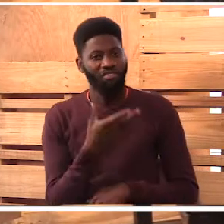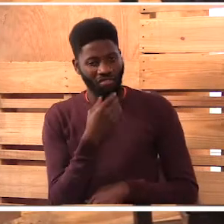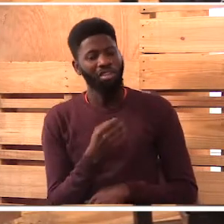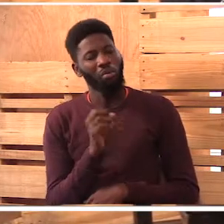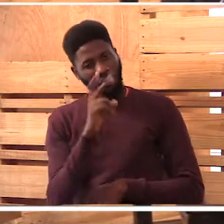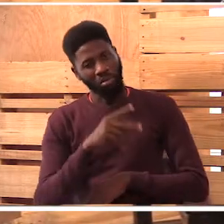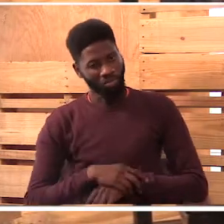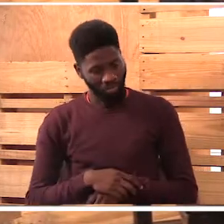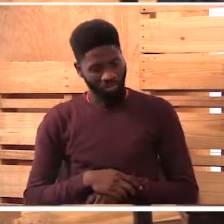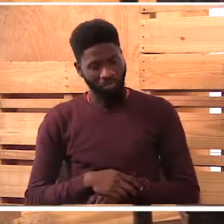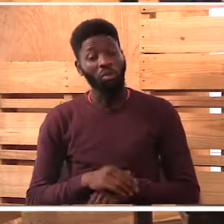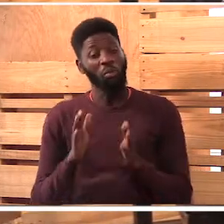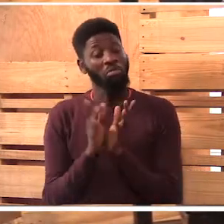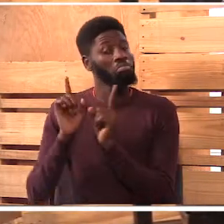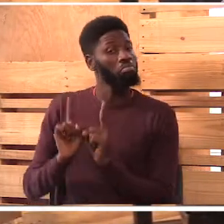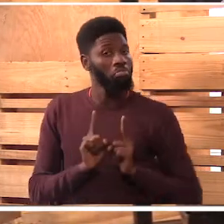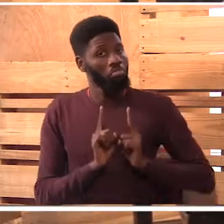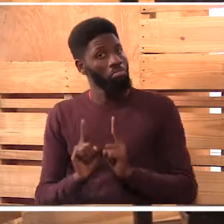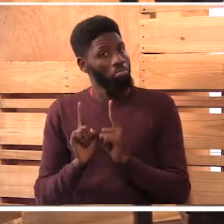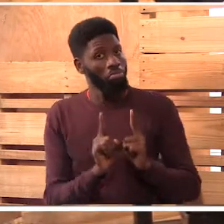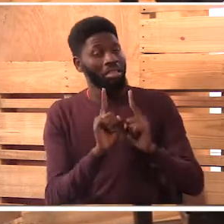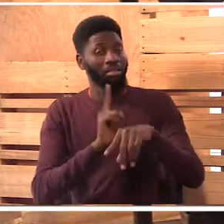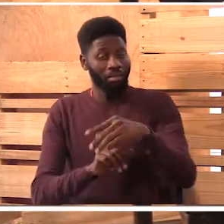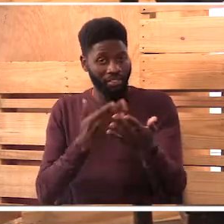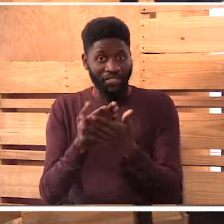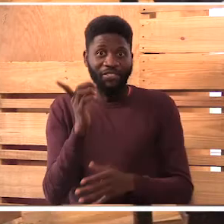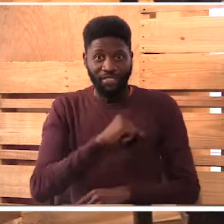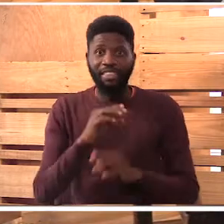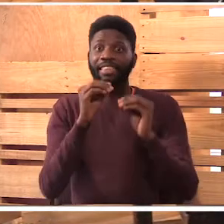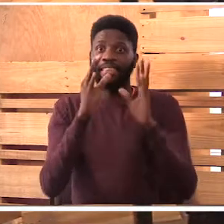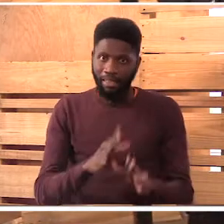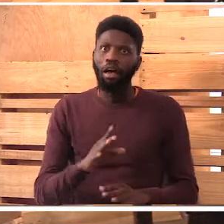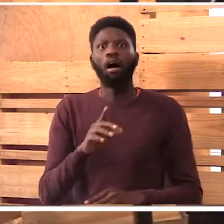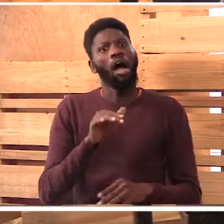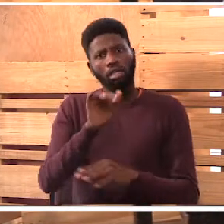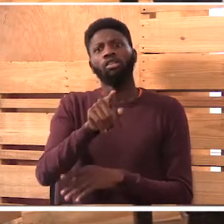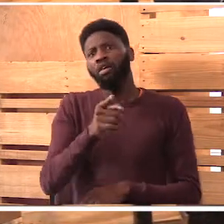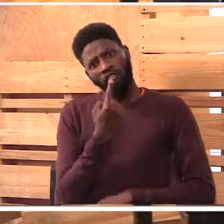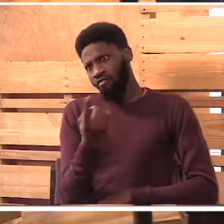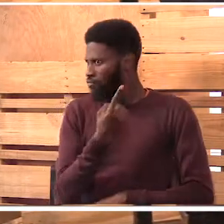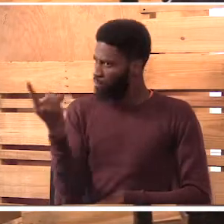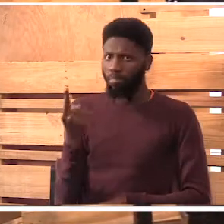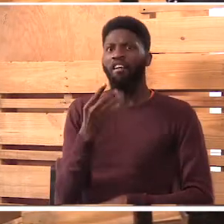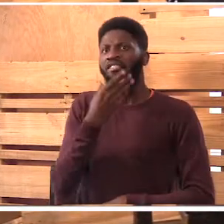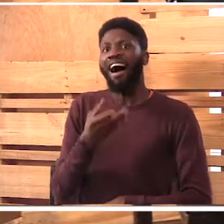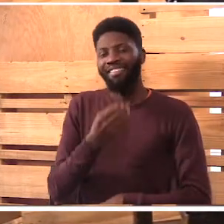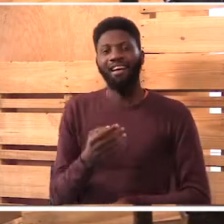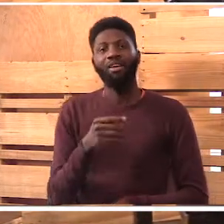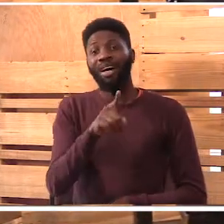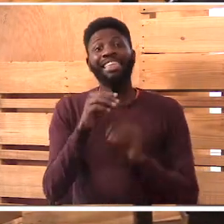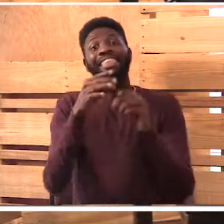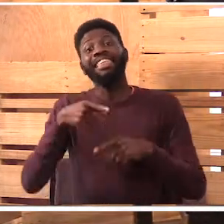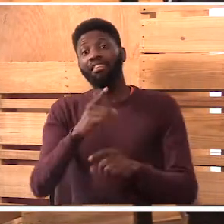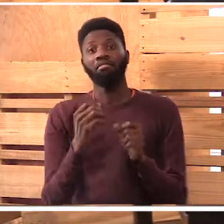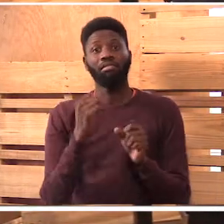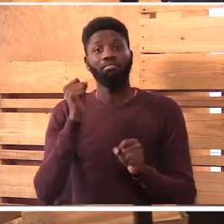just goes and then when we are there, the teacher anakuambia, ambia baba because the teacher he or herself